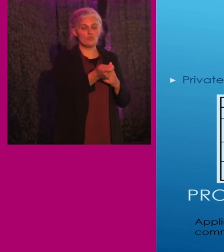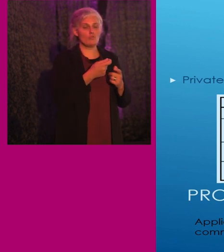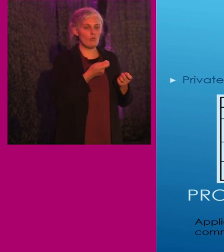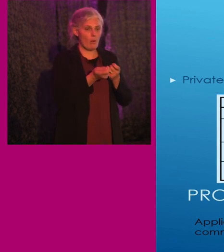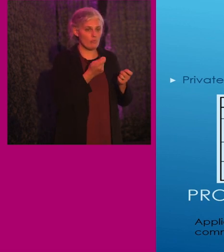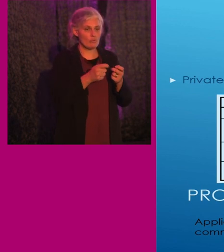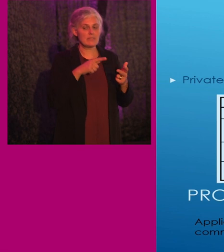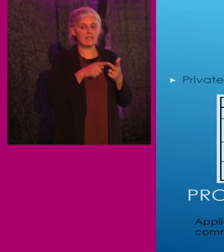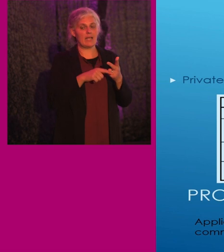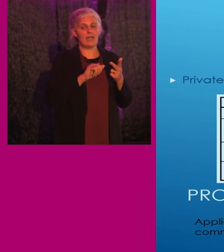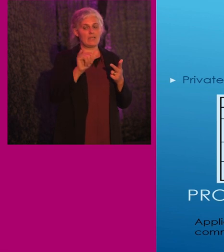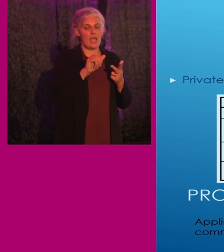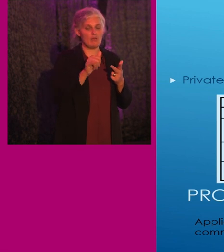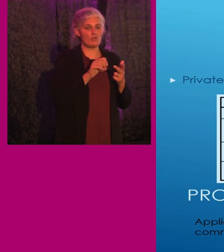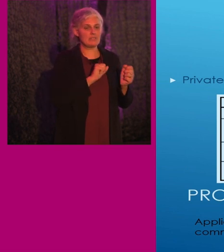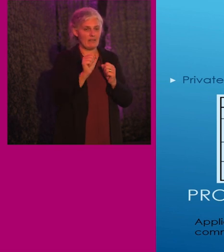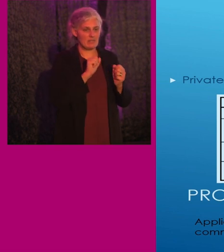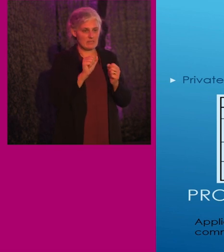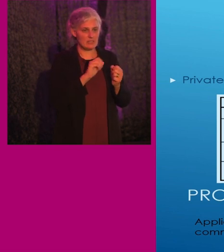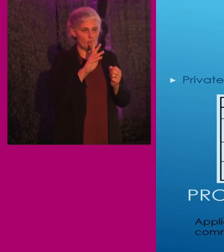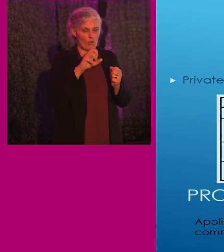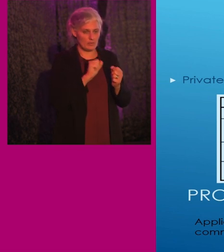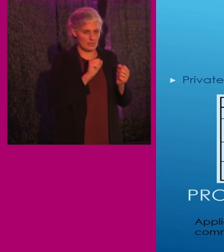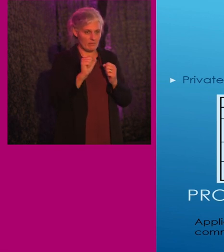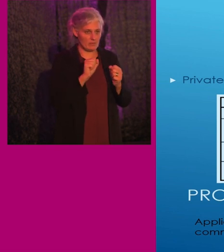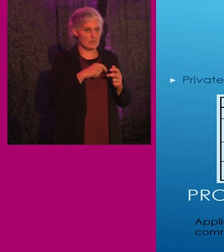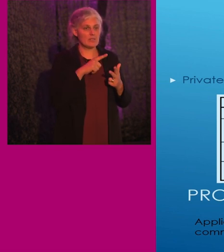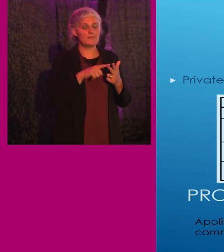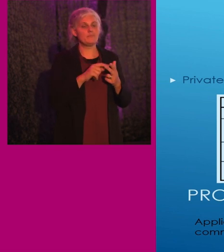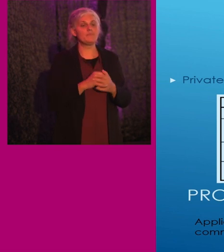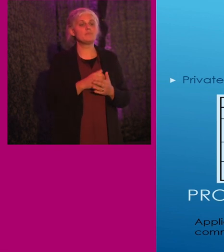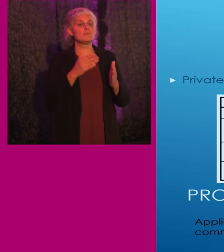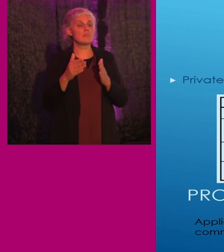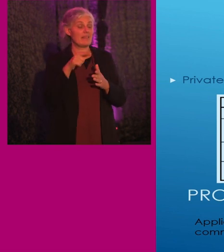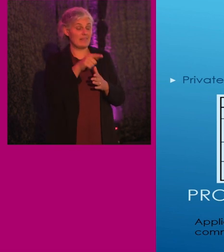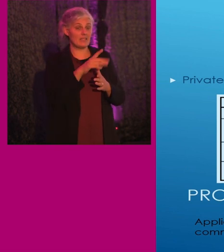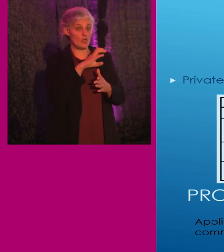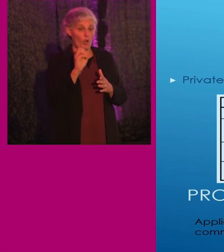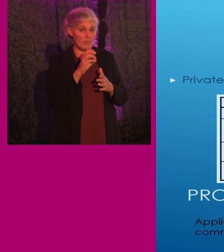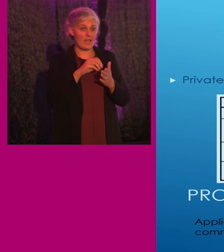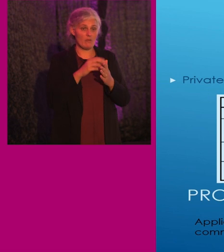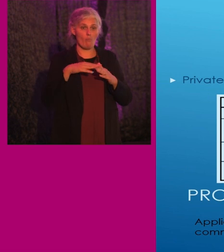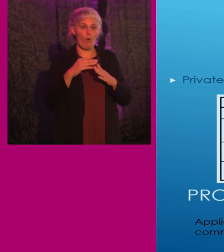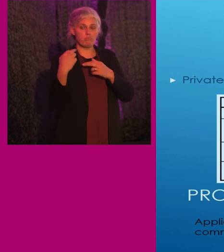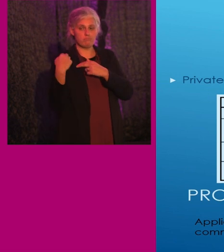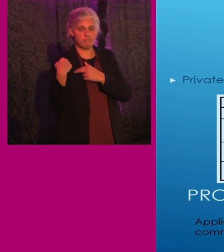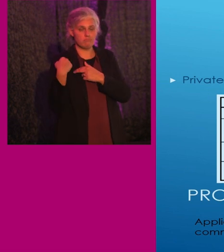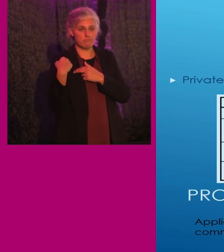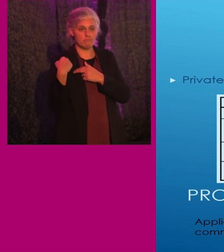shuttle services. Because their primary business is transportation, these companies have more obligations